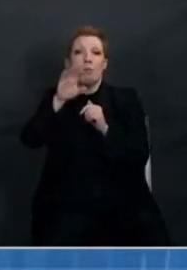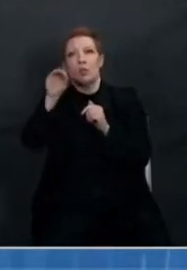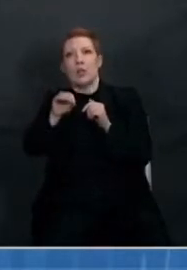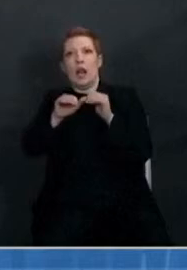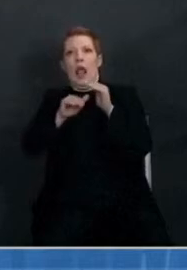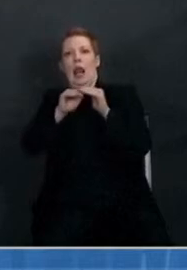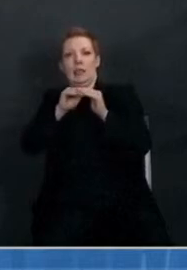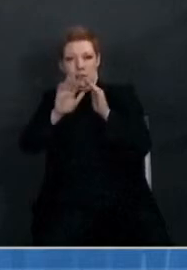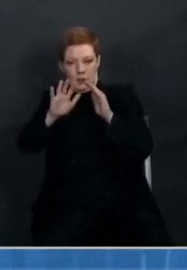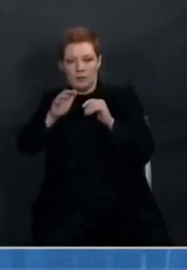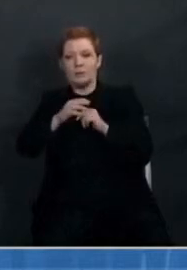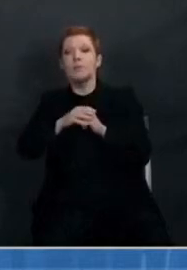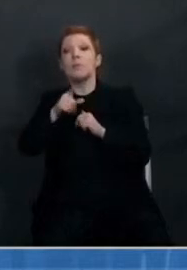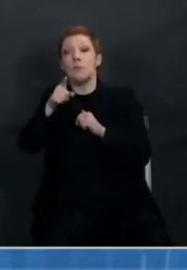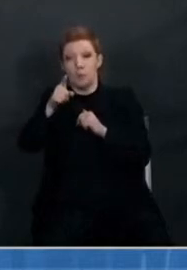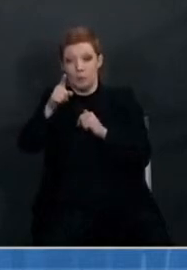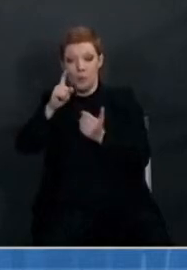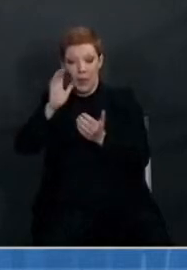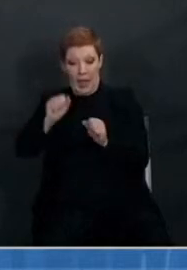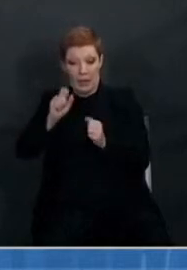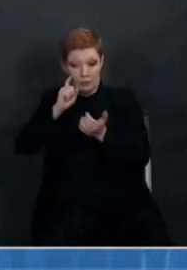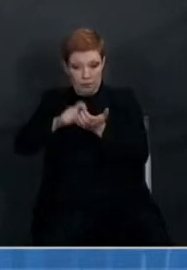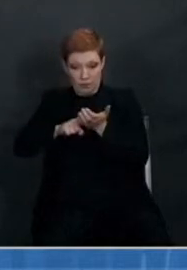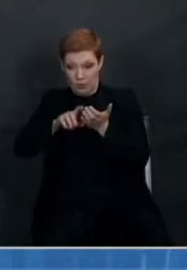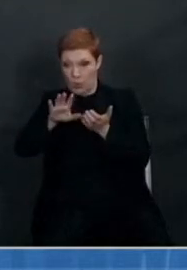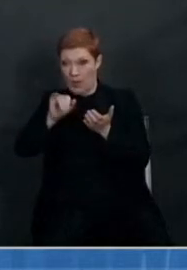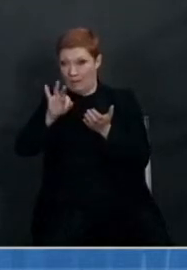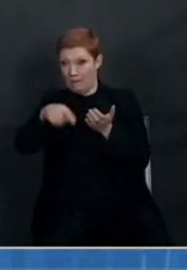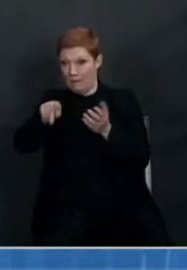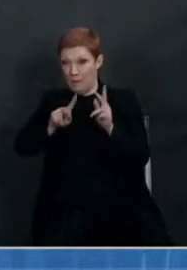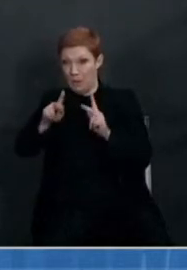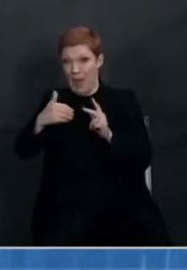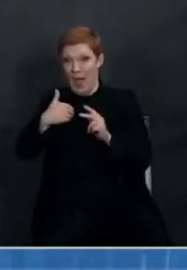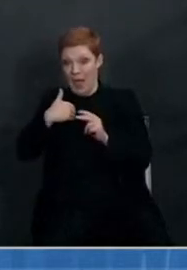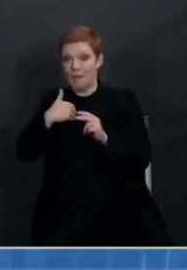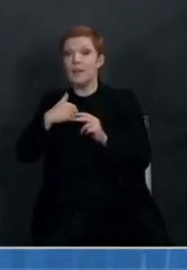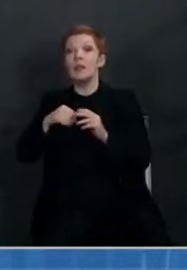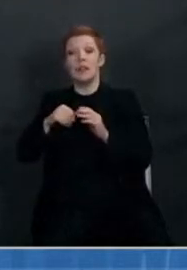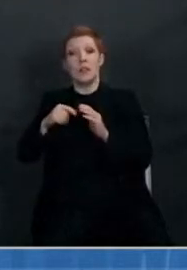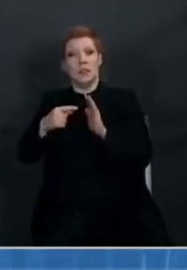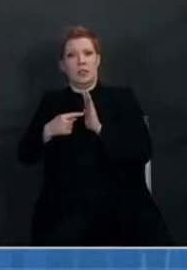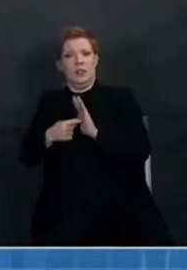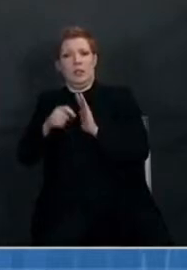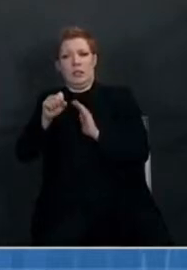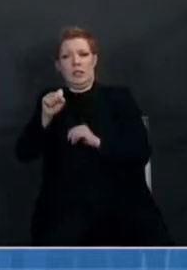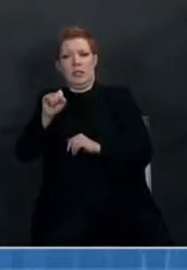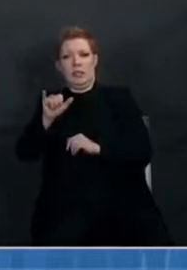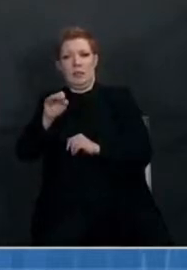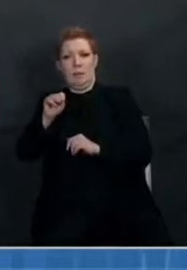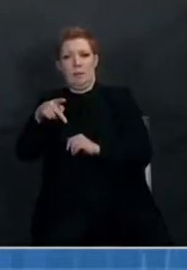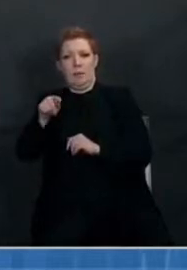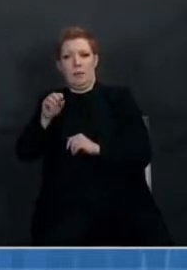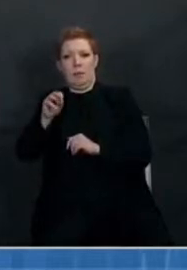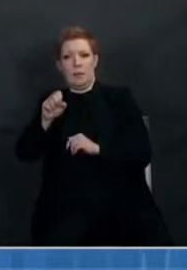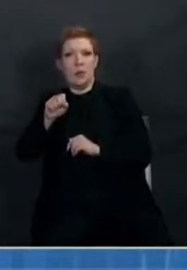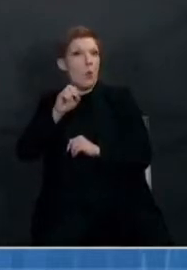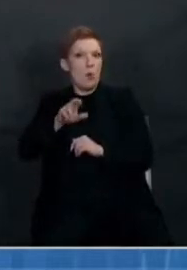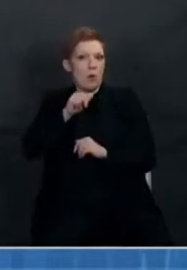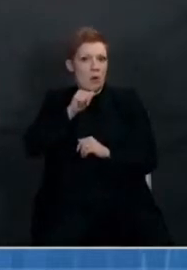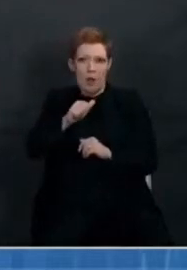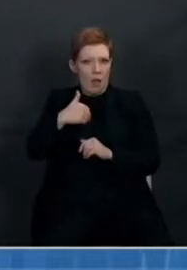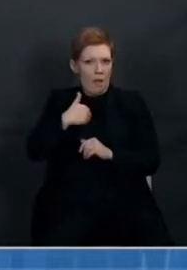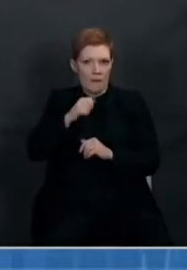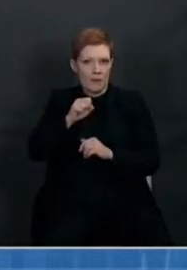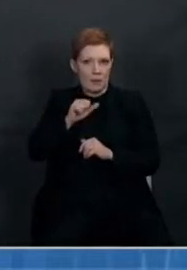and also for screening for people without symptoms so they can safely go to work, to